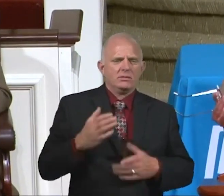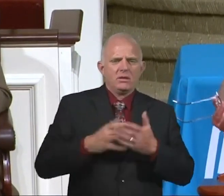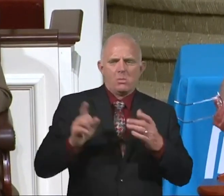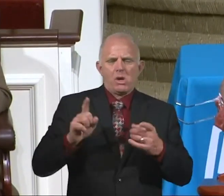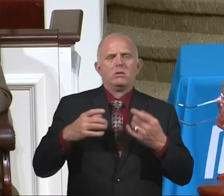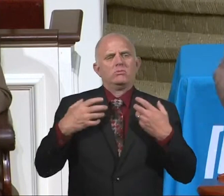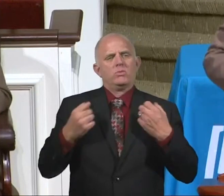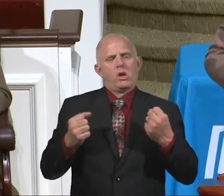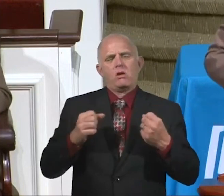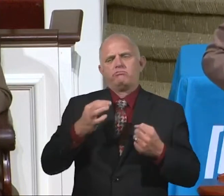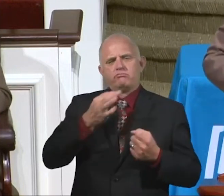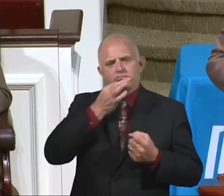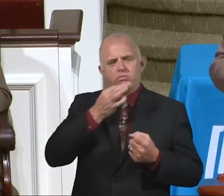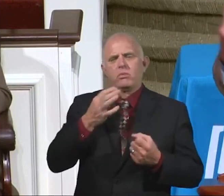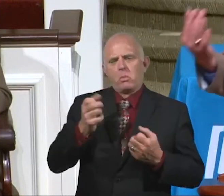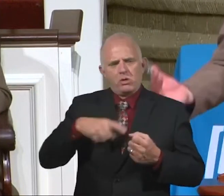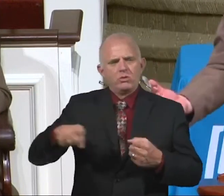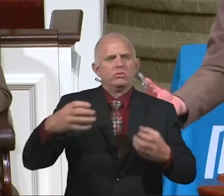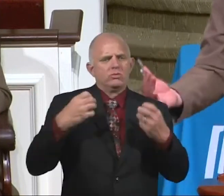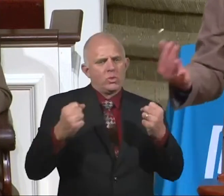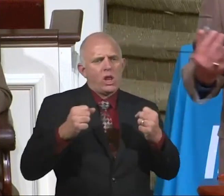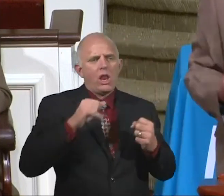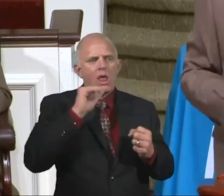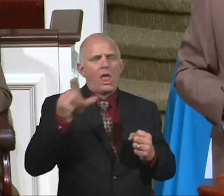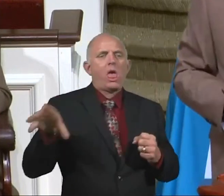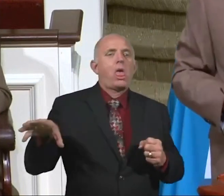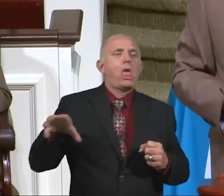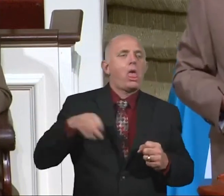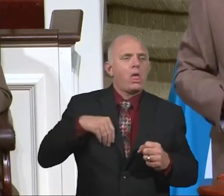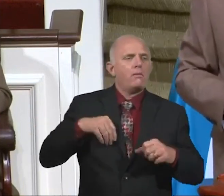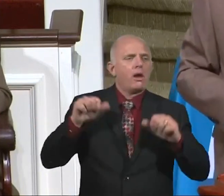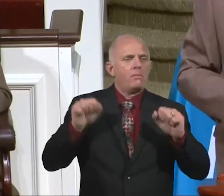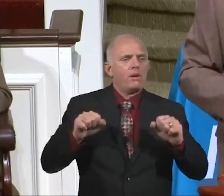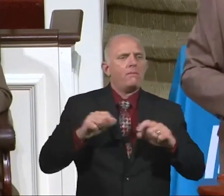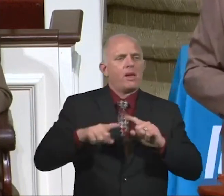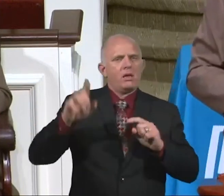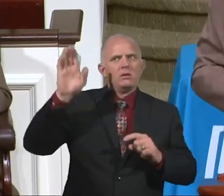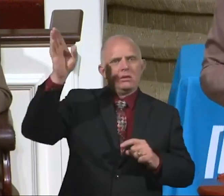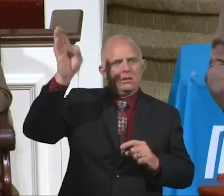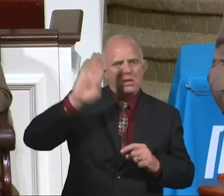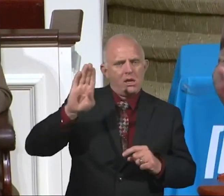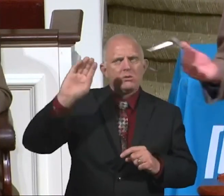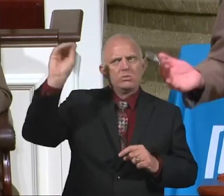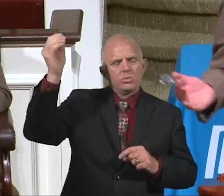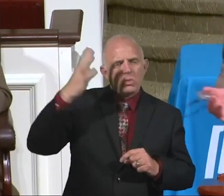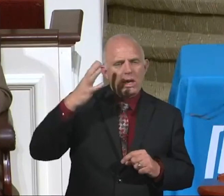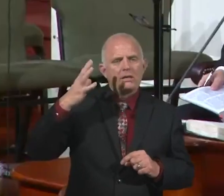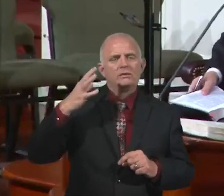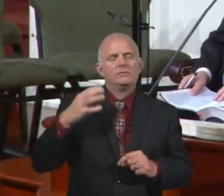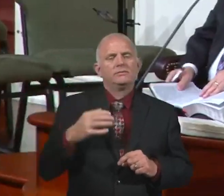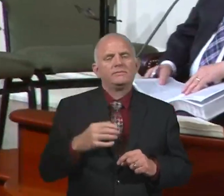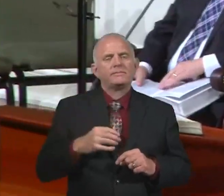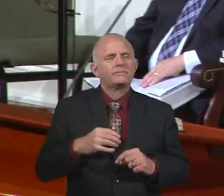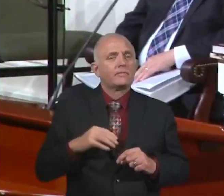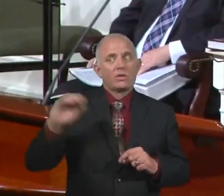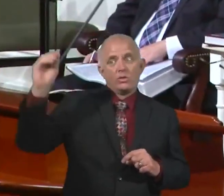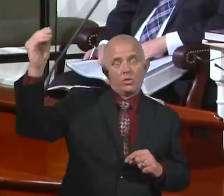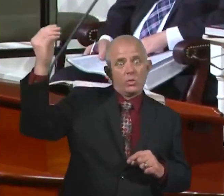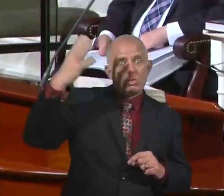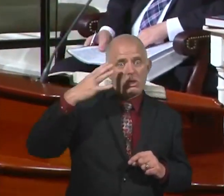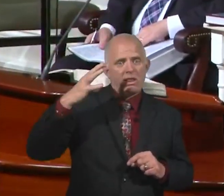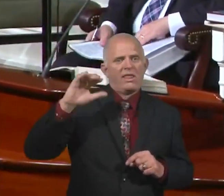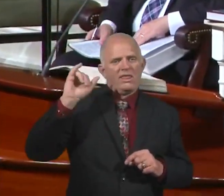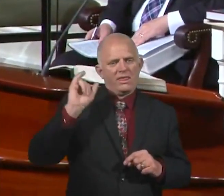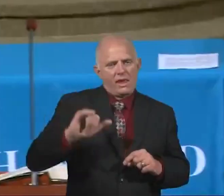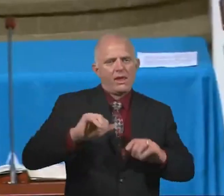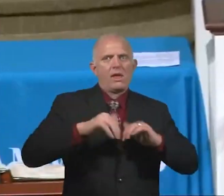you to be strong and not in your own ability, but in the grace that is in Christ Jesus. You when you see the word grace, that's how we got saved. got saved by grace.